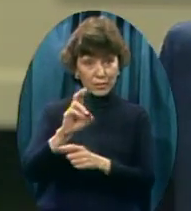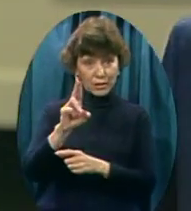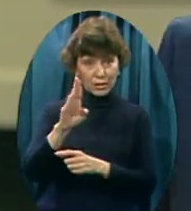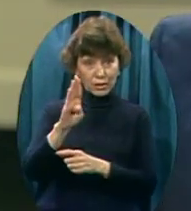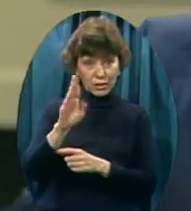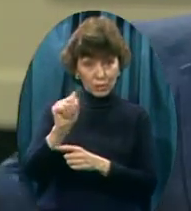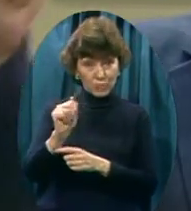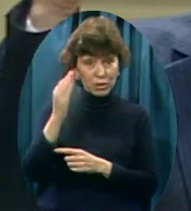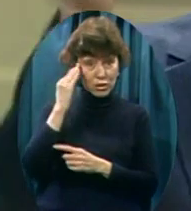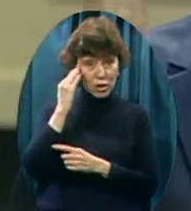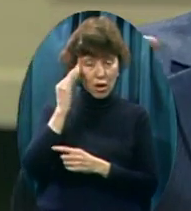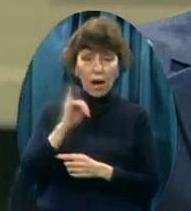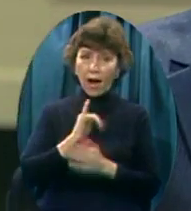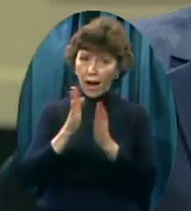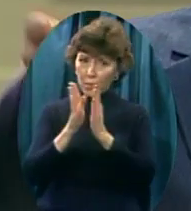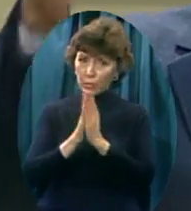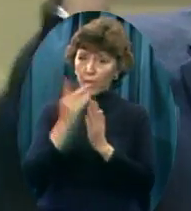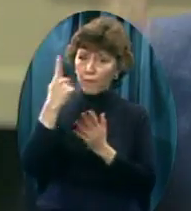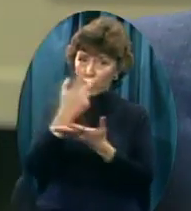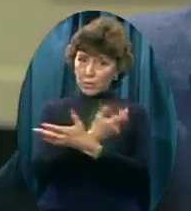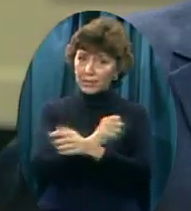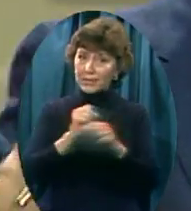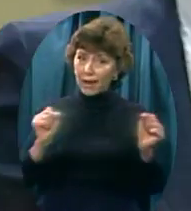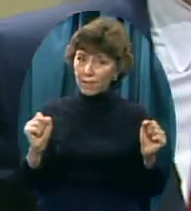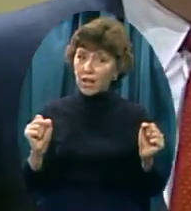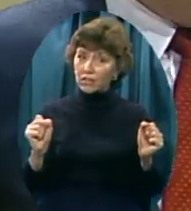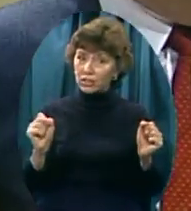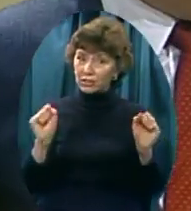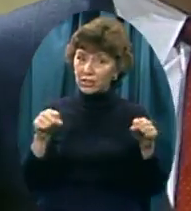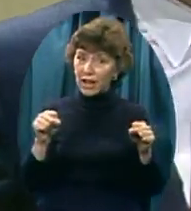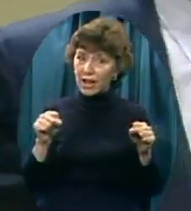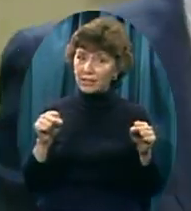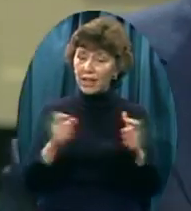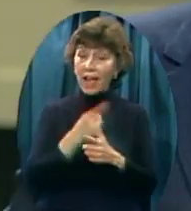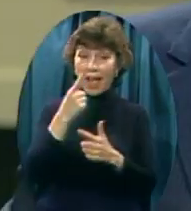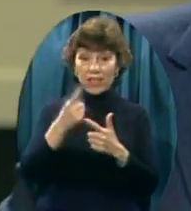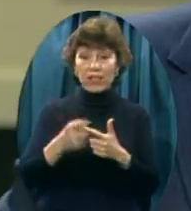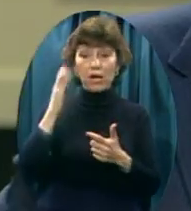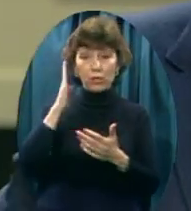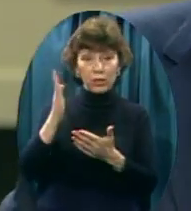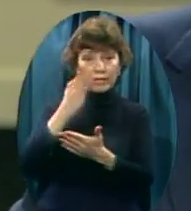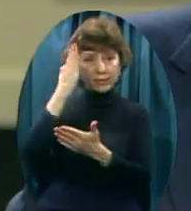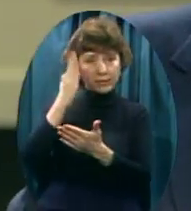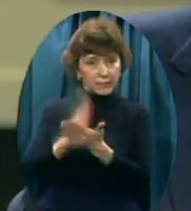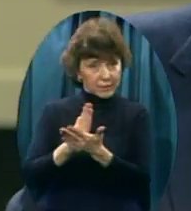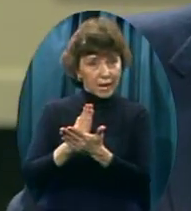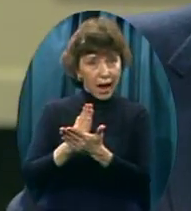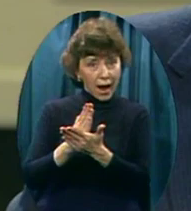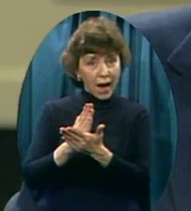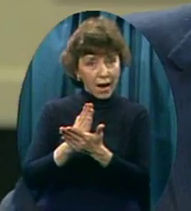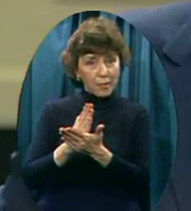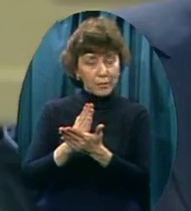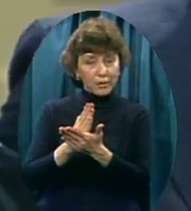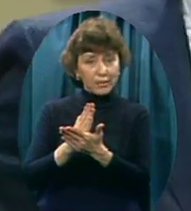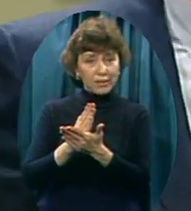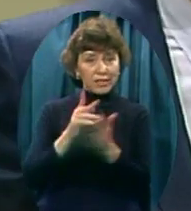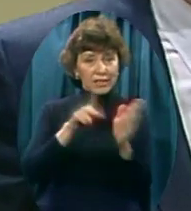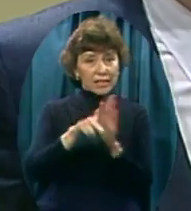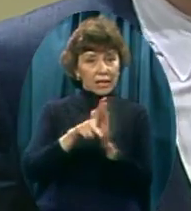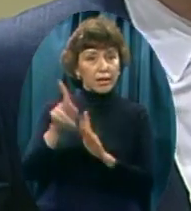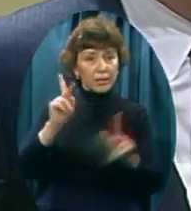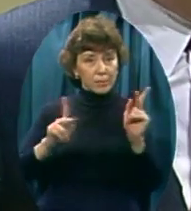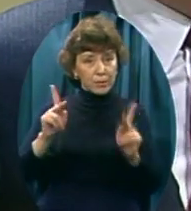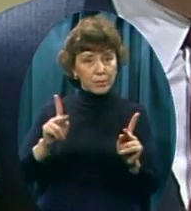Bible salvation And he'll repudiate Marxism Leninism And he'll stop his Exportation of revolution All over the world And stop